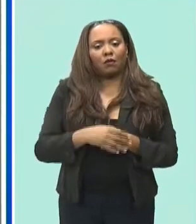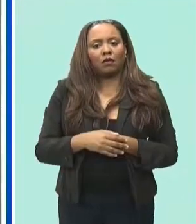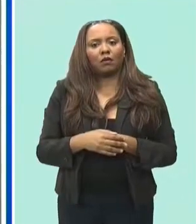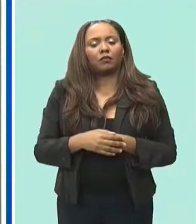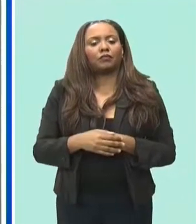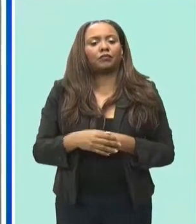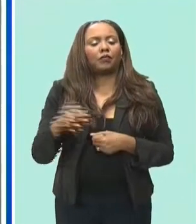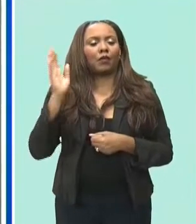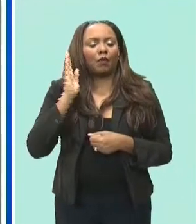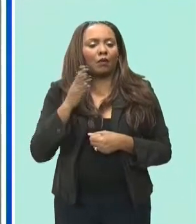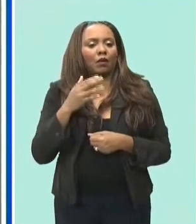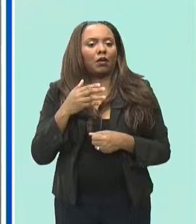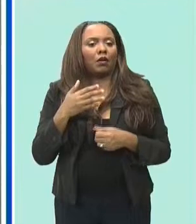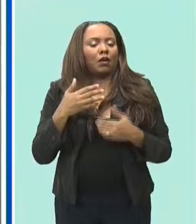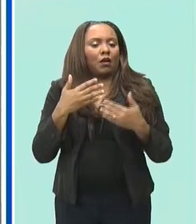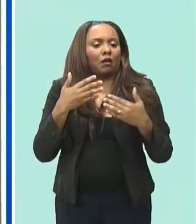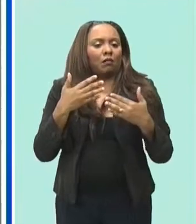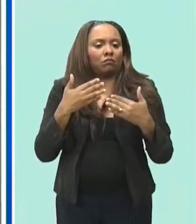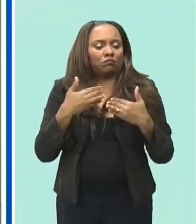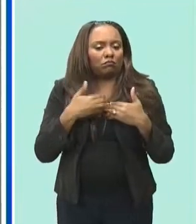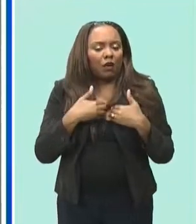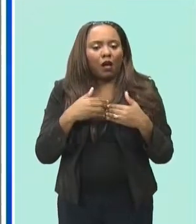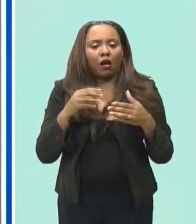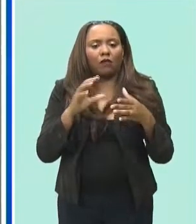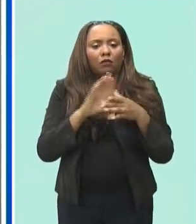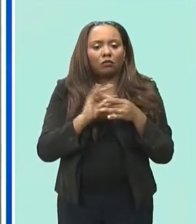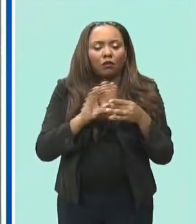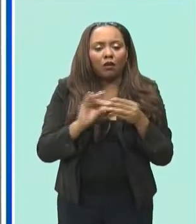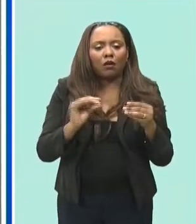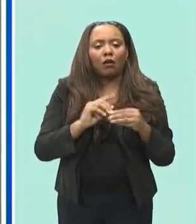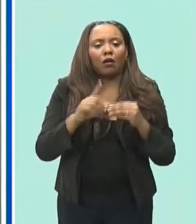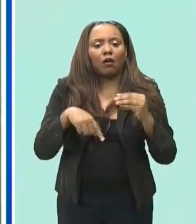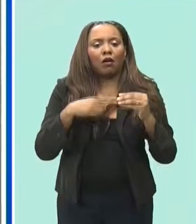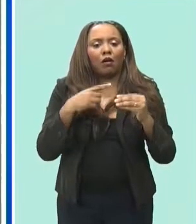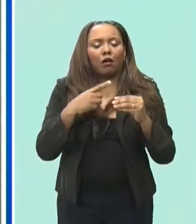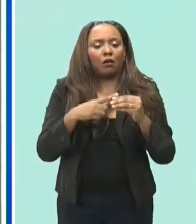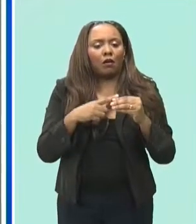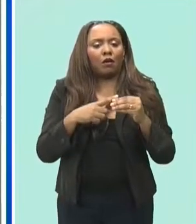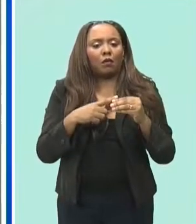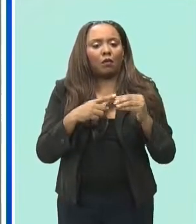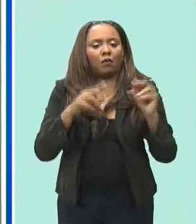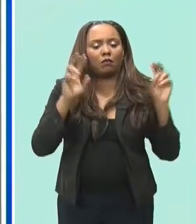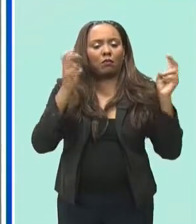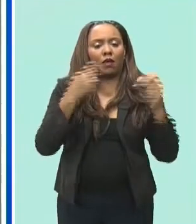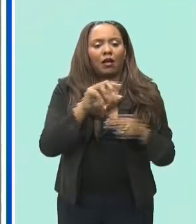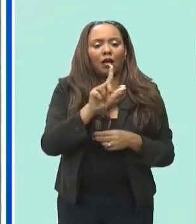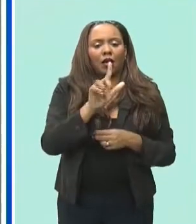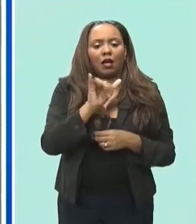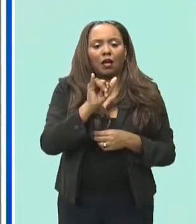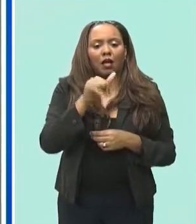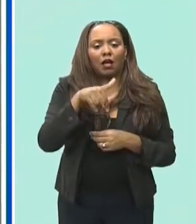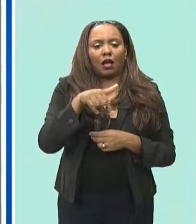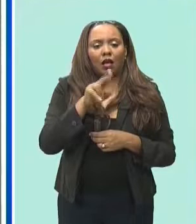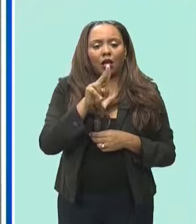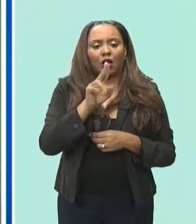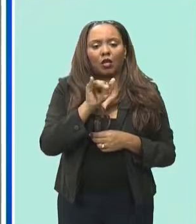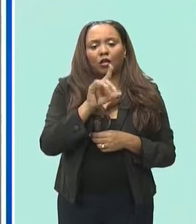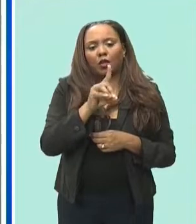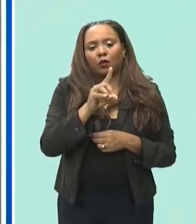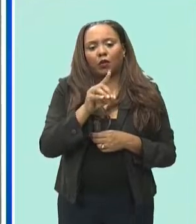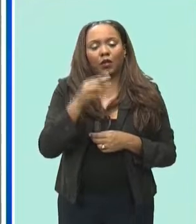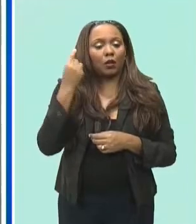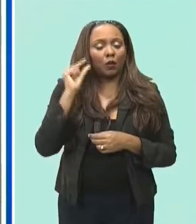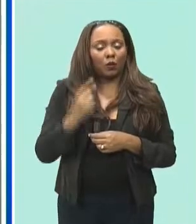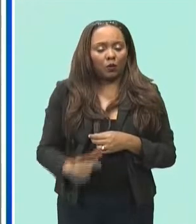gold the story of rum by romell hall so that's in keeping with the theme from rum to rihanna um jill walker an artistic life